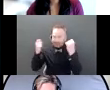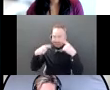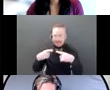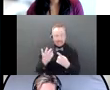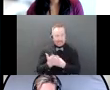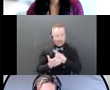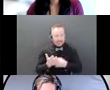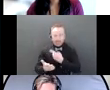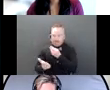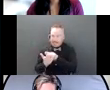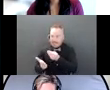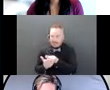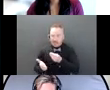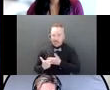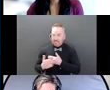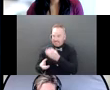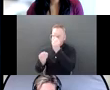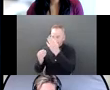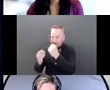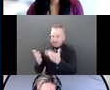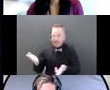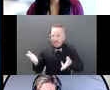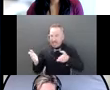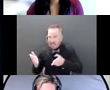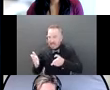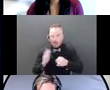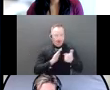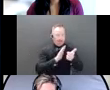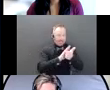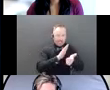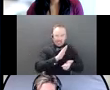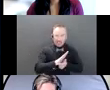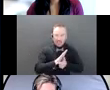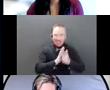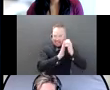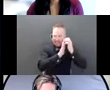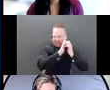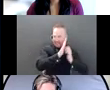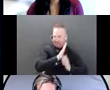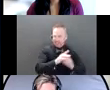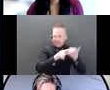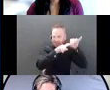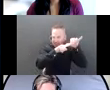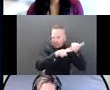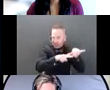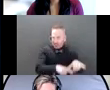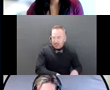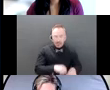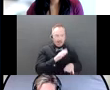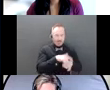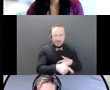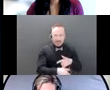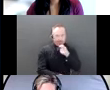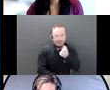and we have to sign. And what I'm going to say is that there's a lot of jargon in there. And before you sign anything, it's really